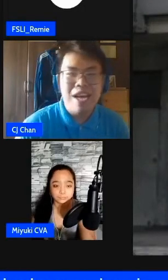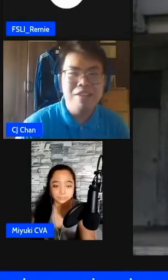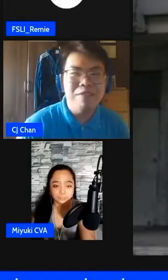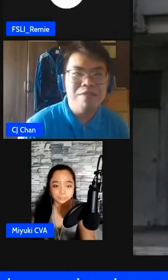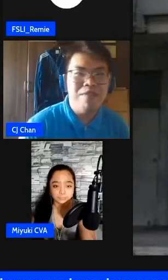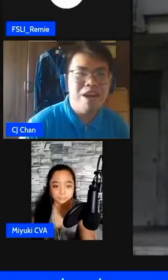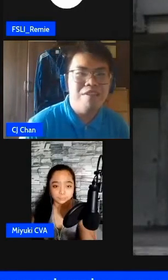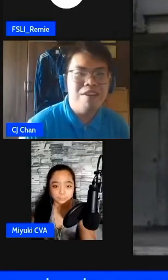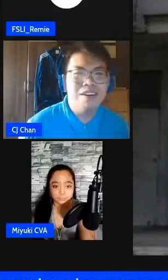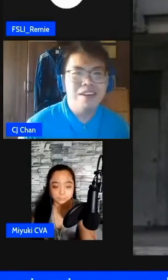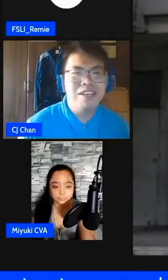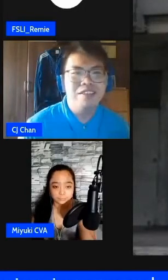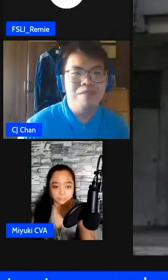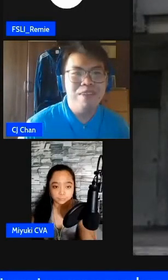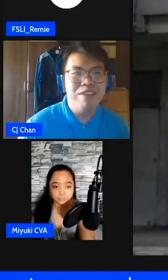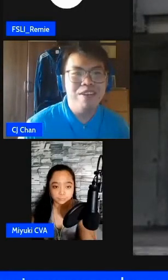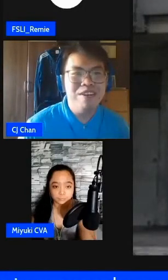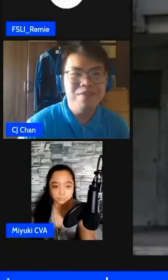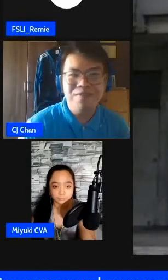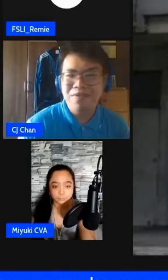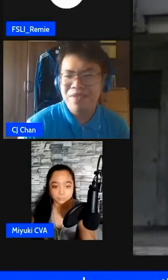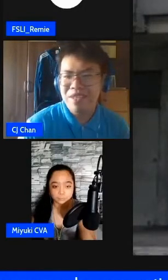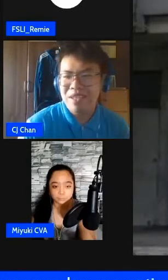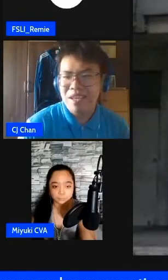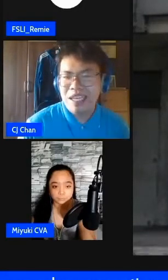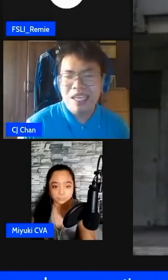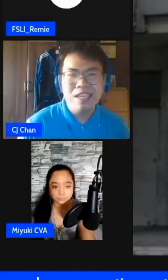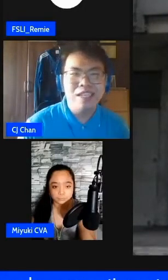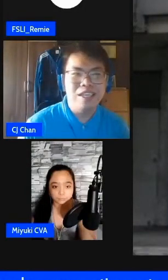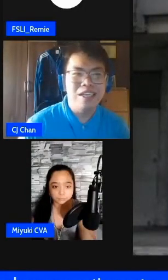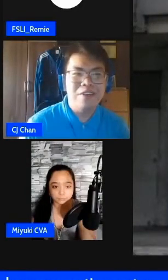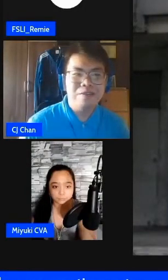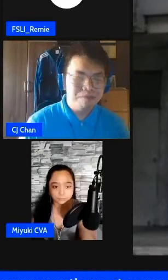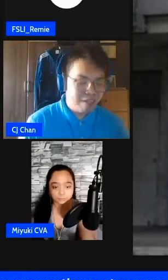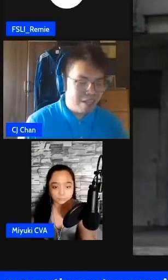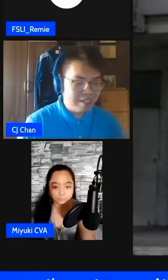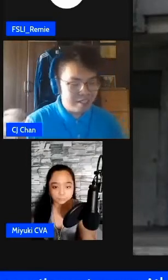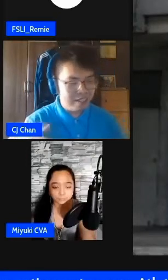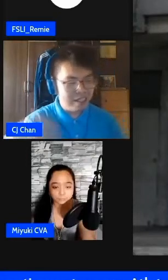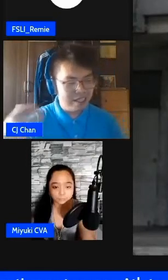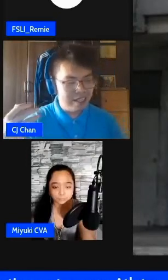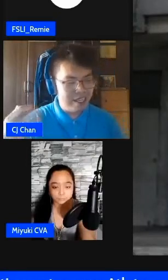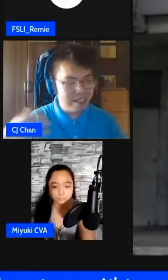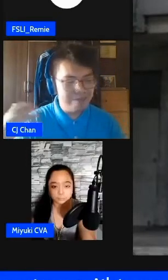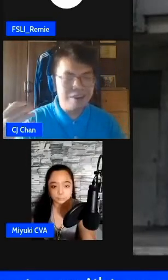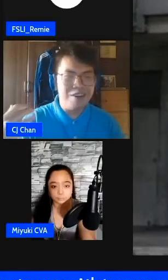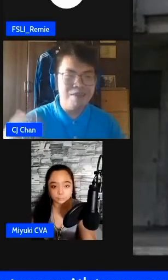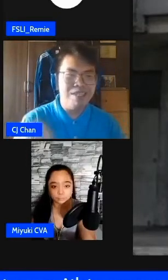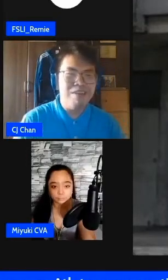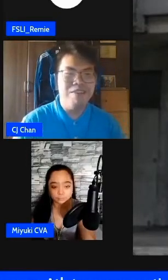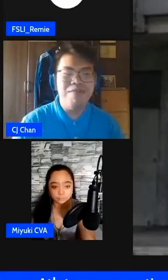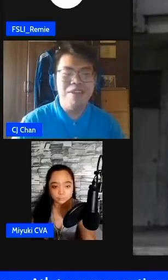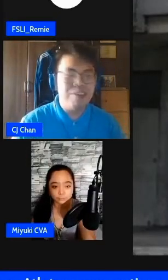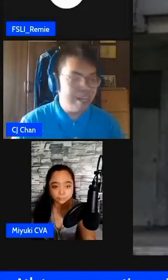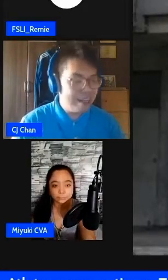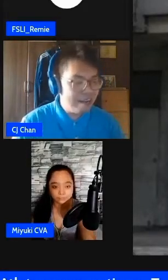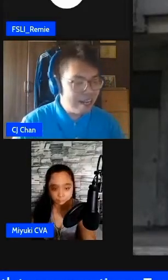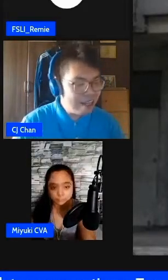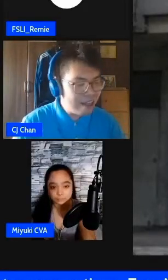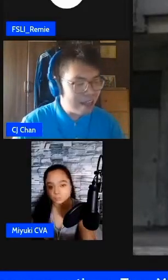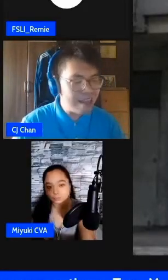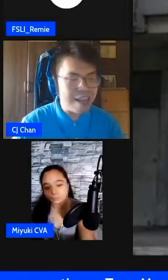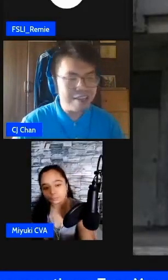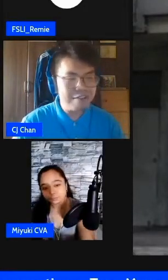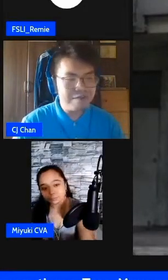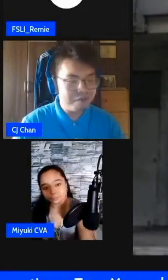as we wait for our interpreter let's uh let's let's give our comments about the video and i